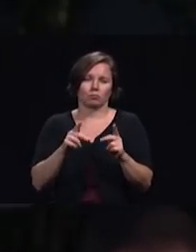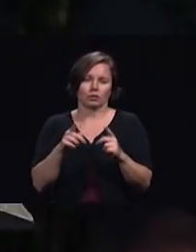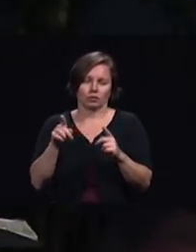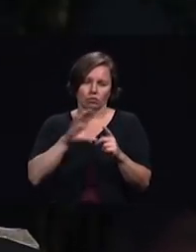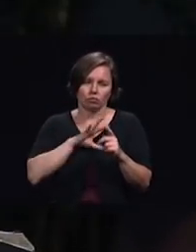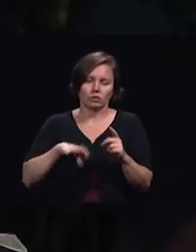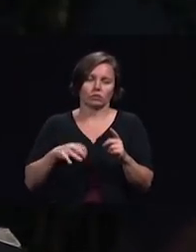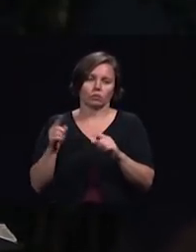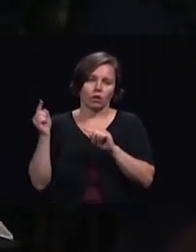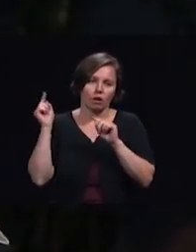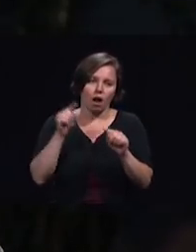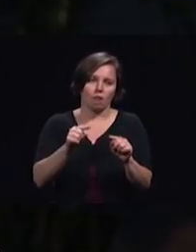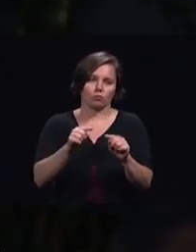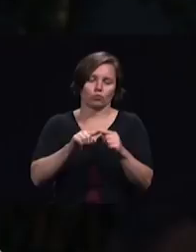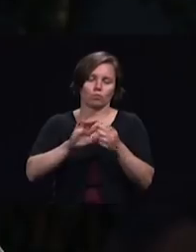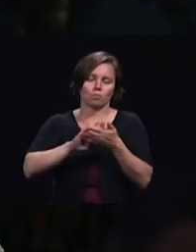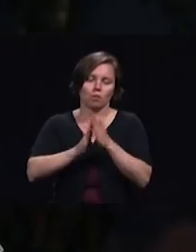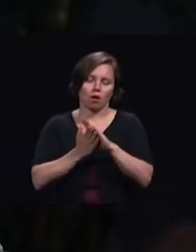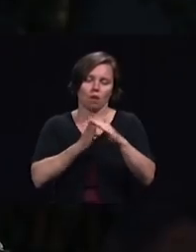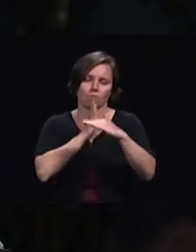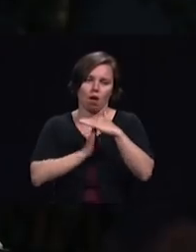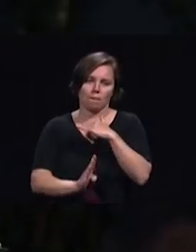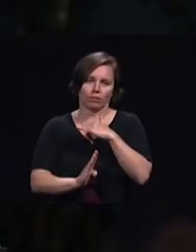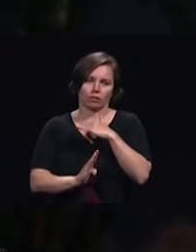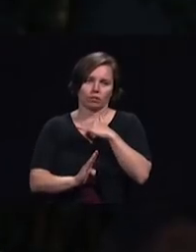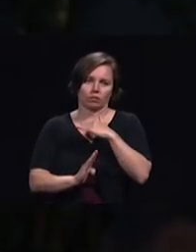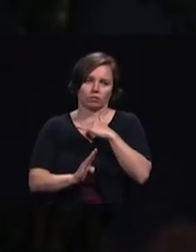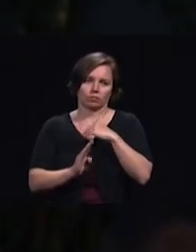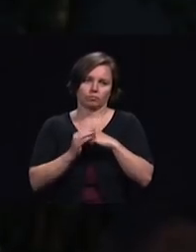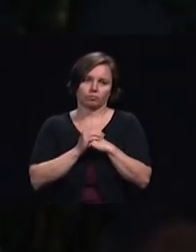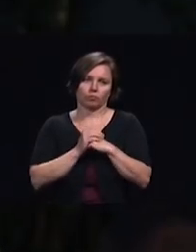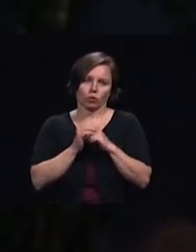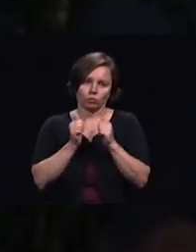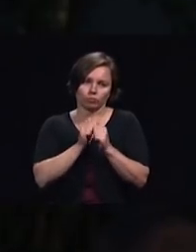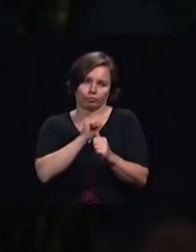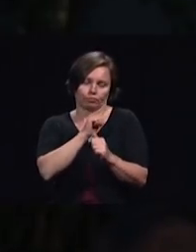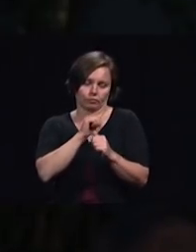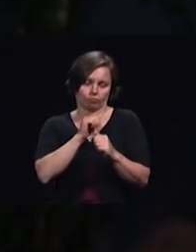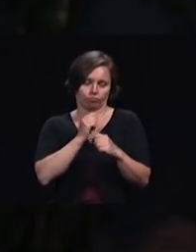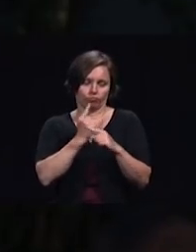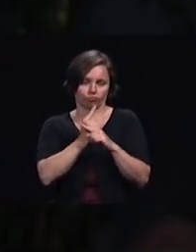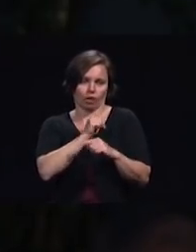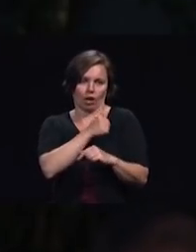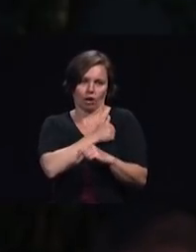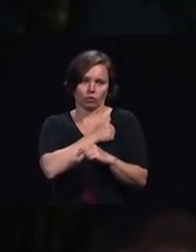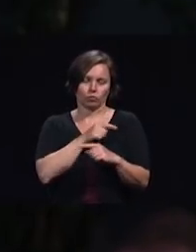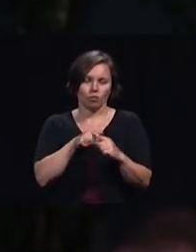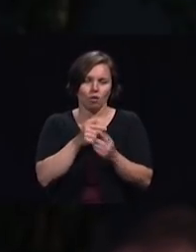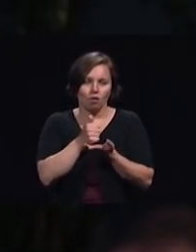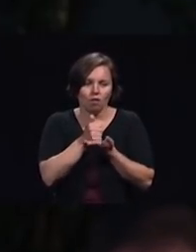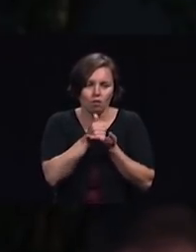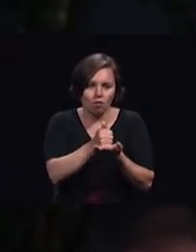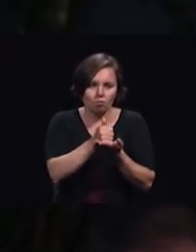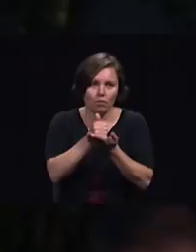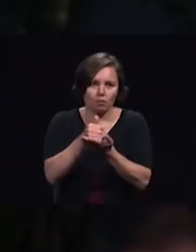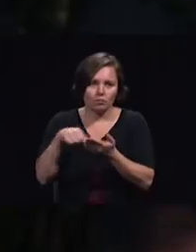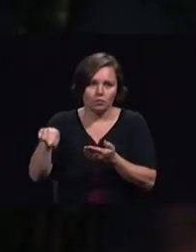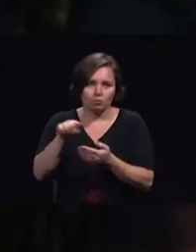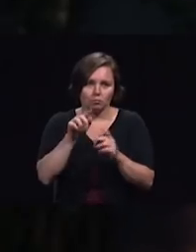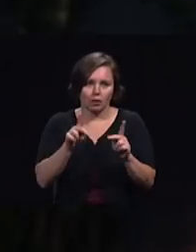in a contrite and committed attitude preferring others and his church rather than uplifting